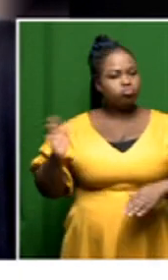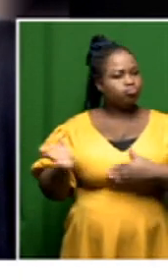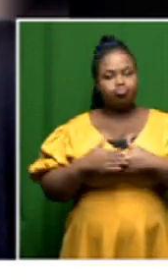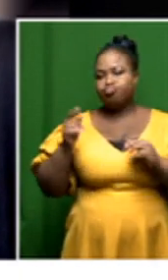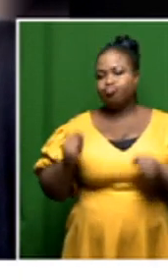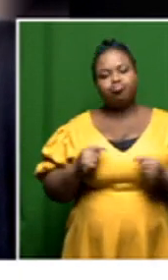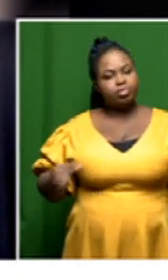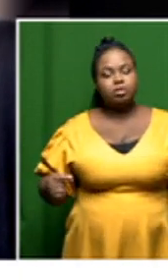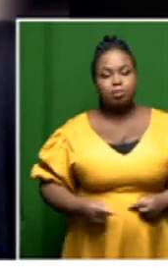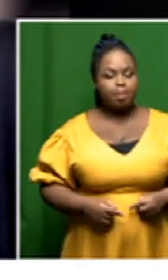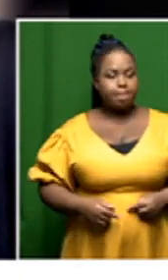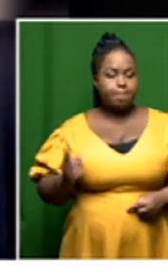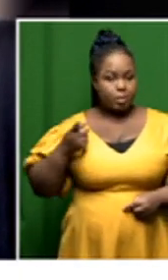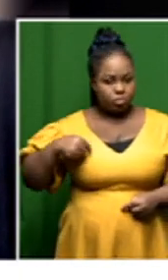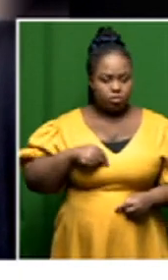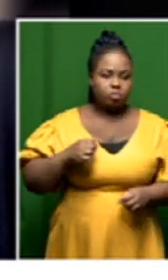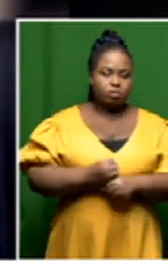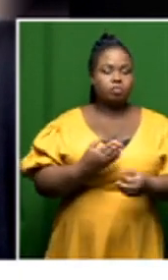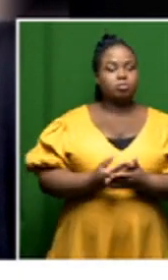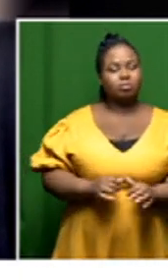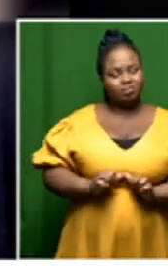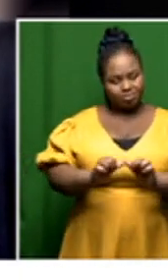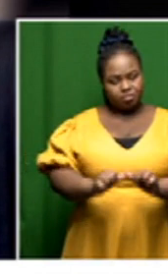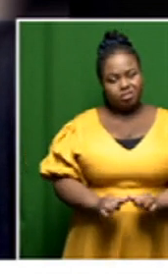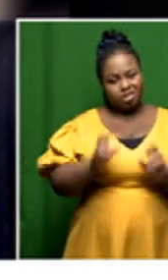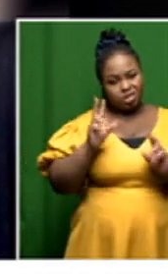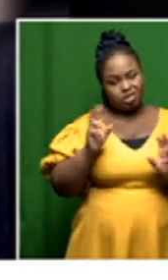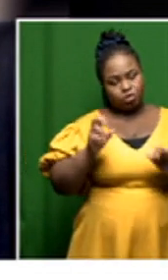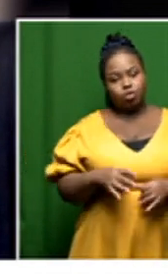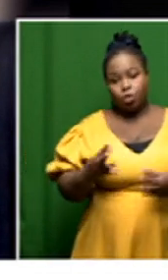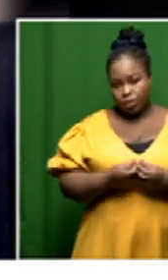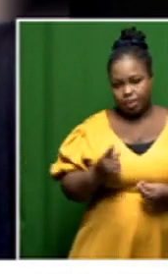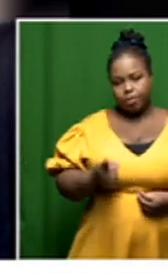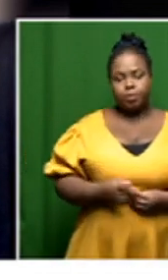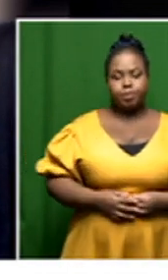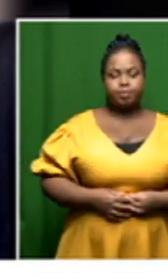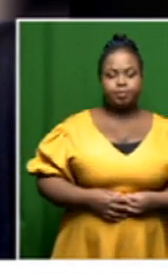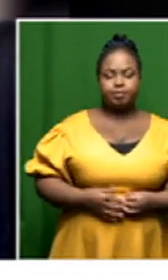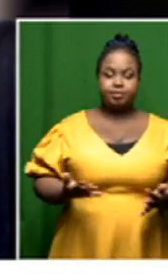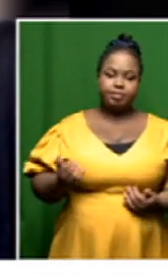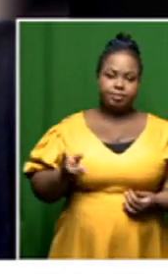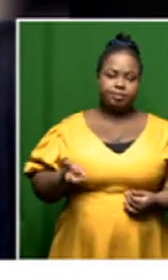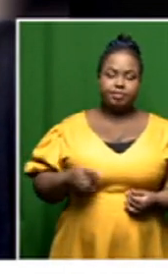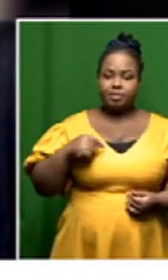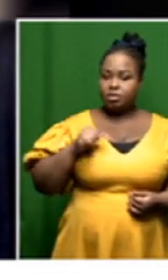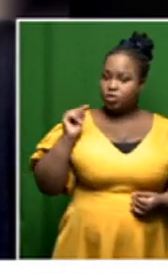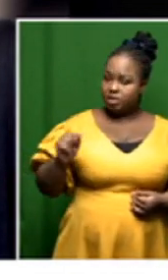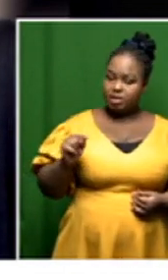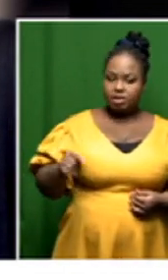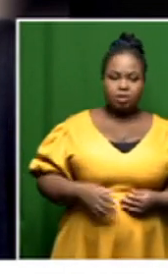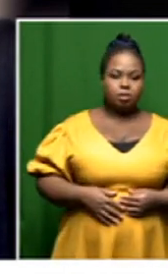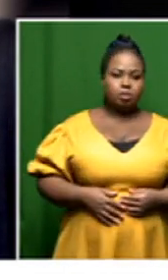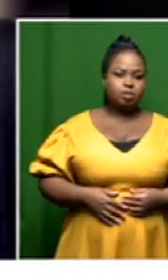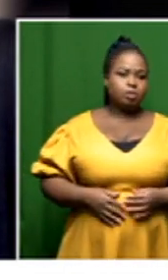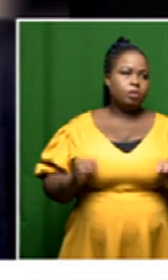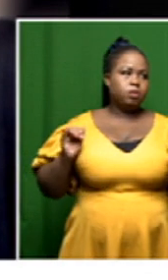and we will make sure that we will pursue this matter uh with you um and so this uh ludicrous